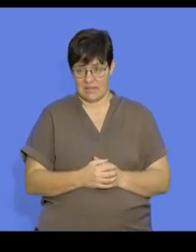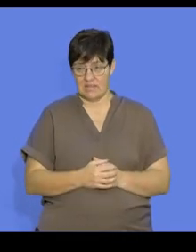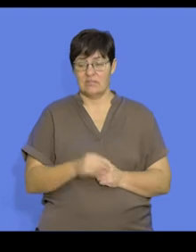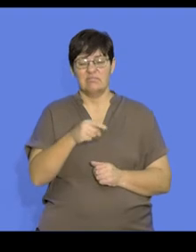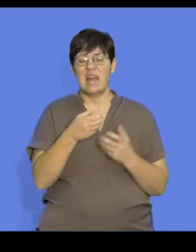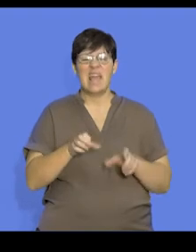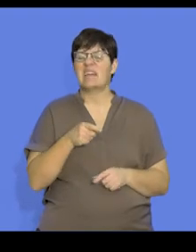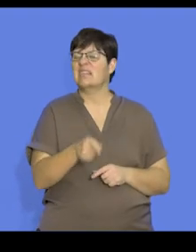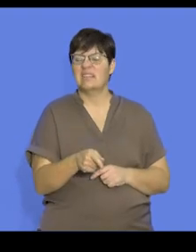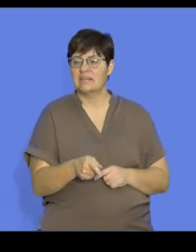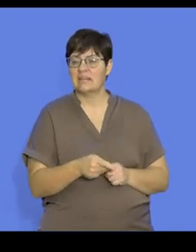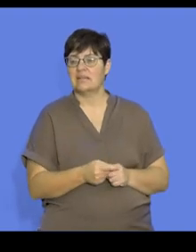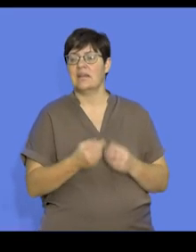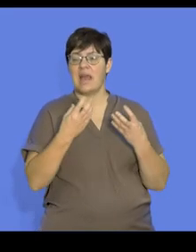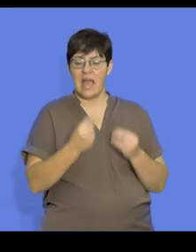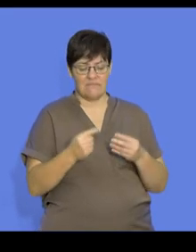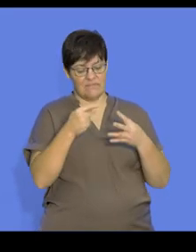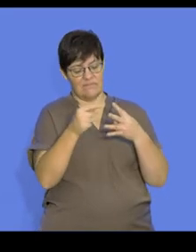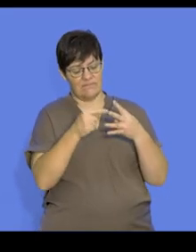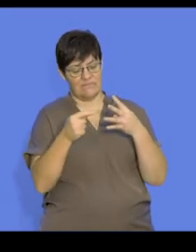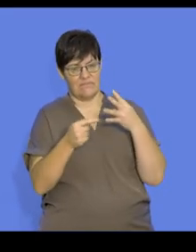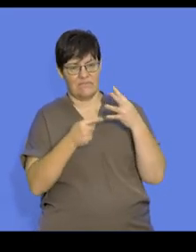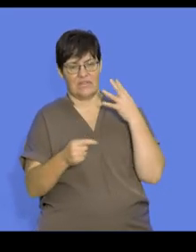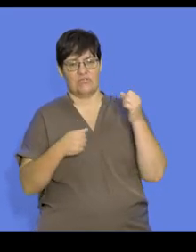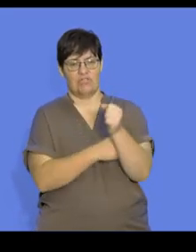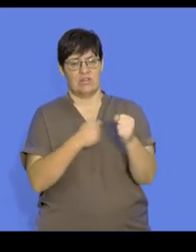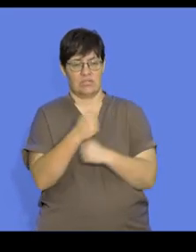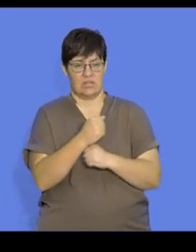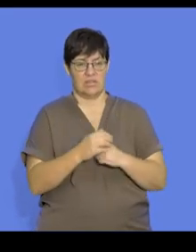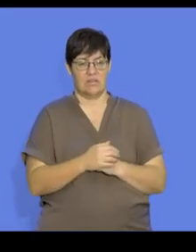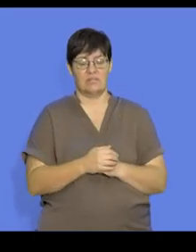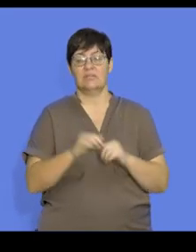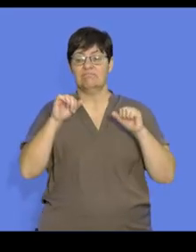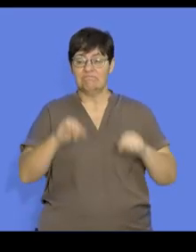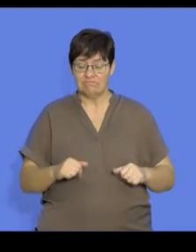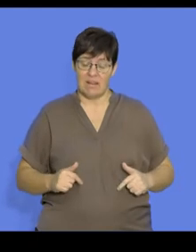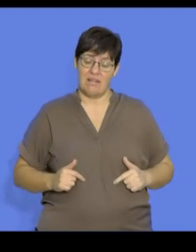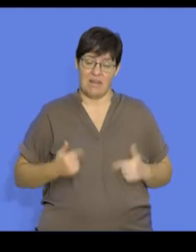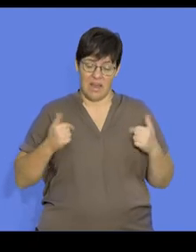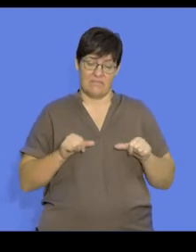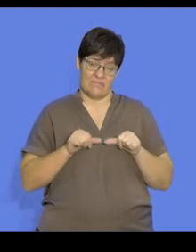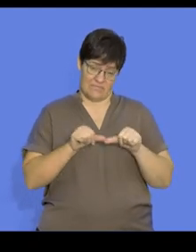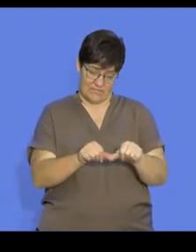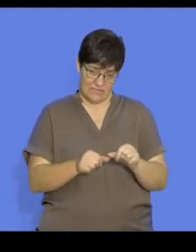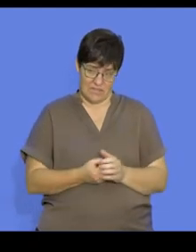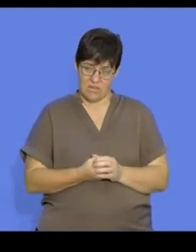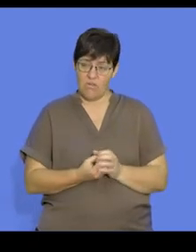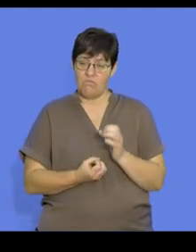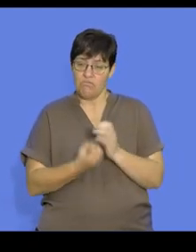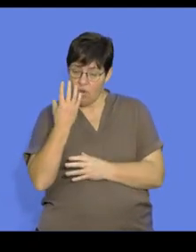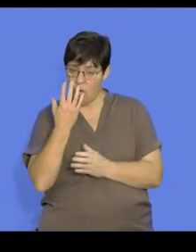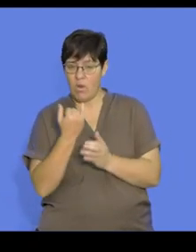essentially an amniotic egg is an egg that has these different structures that allow them to be able to survive and